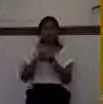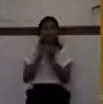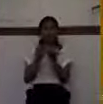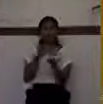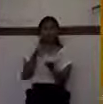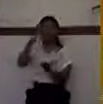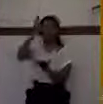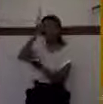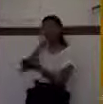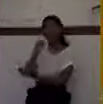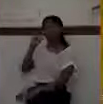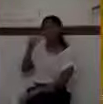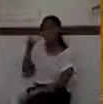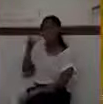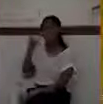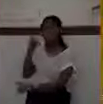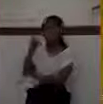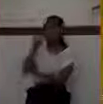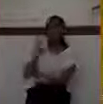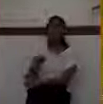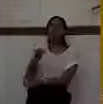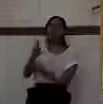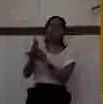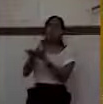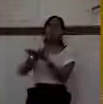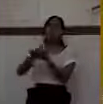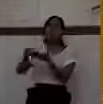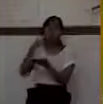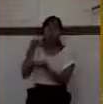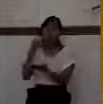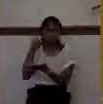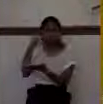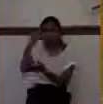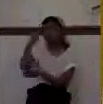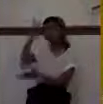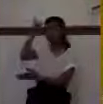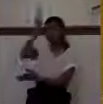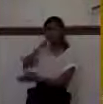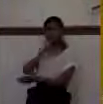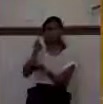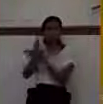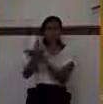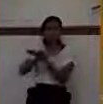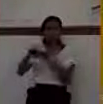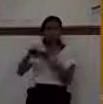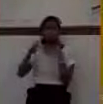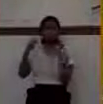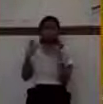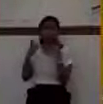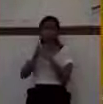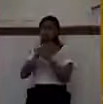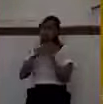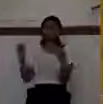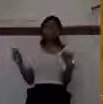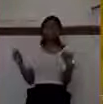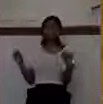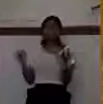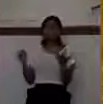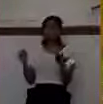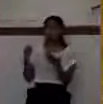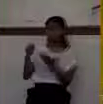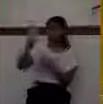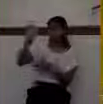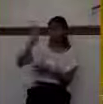it is a holy jealousy because God is holy and he is sinless. So whatever the jealousy of God is,